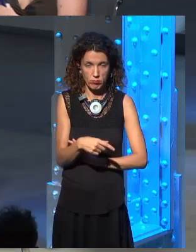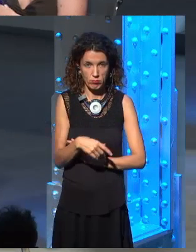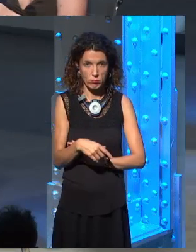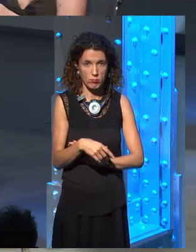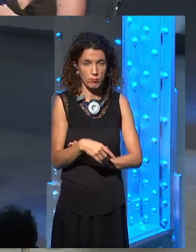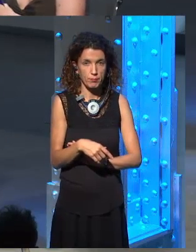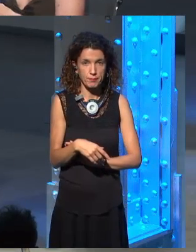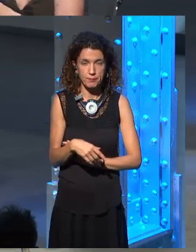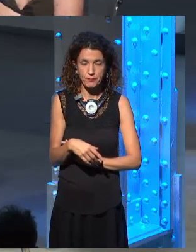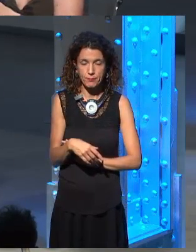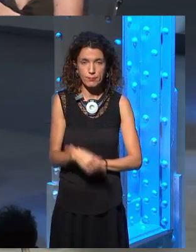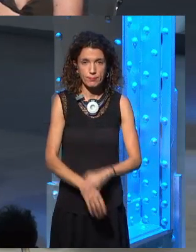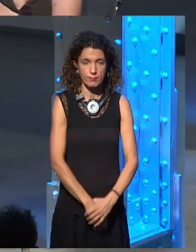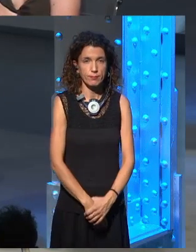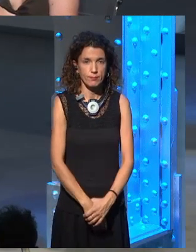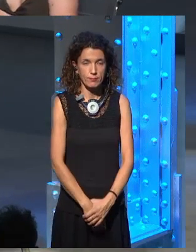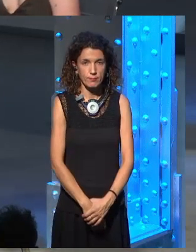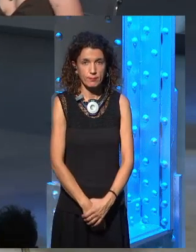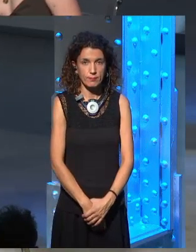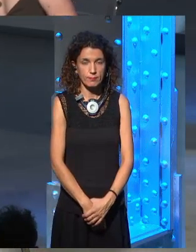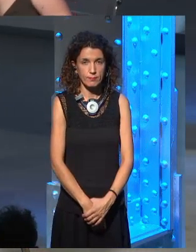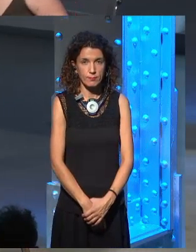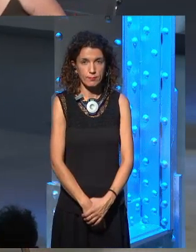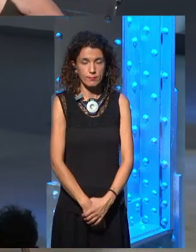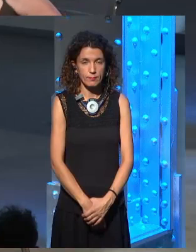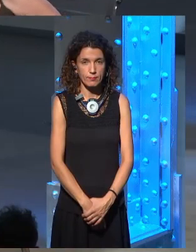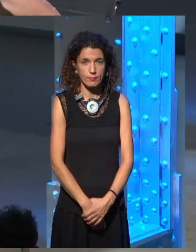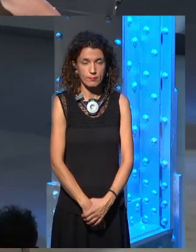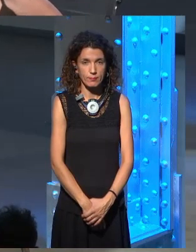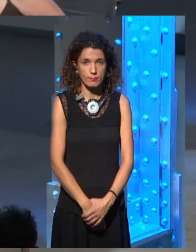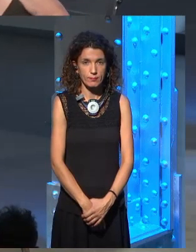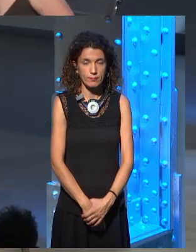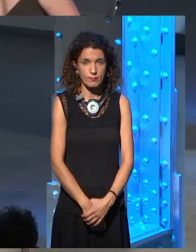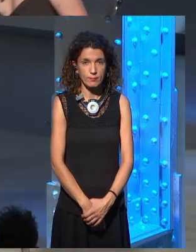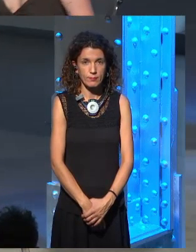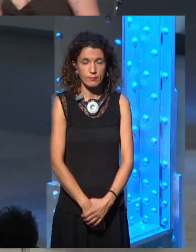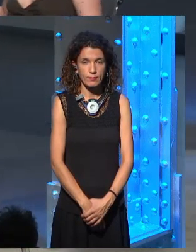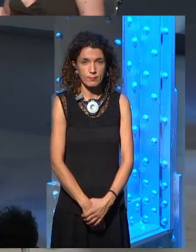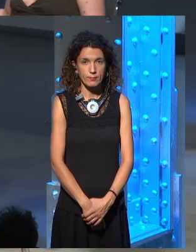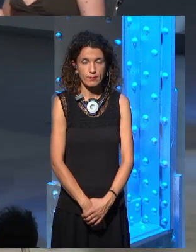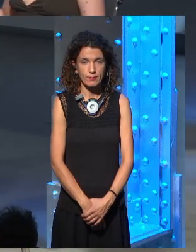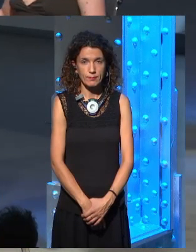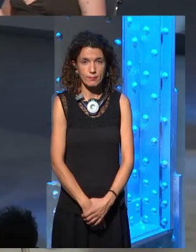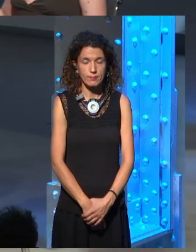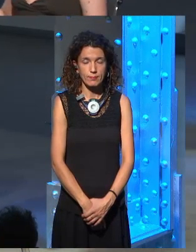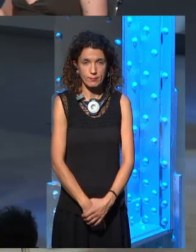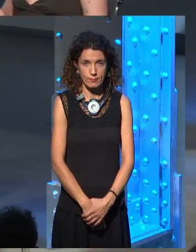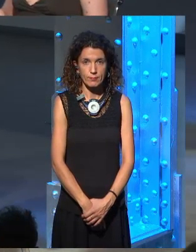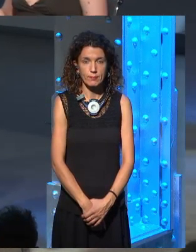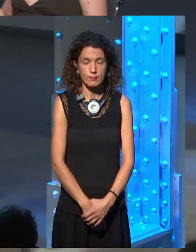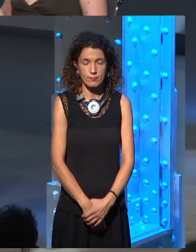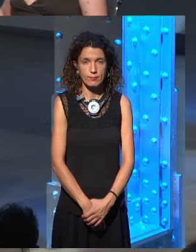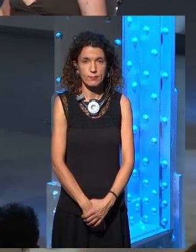book? I mean, from you, originally from you, huh, to the book? Uh, right back on? Yeah, okay, um, yeah, uh,